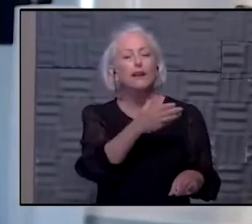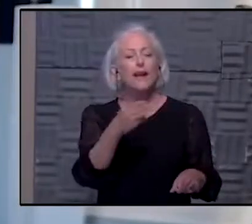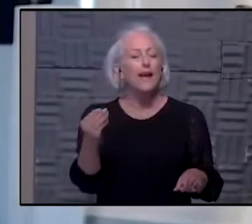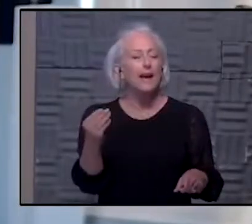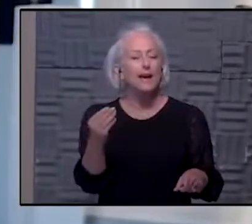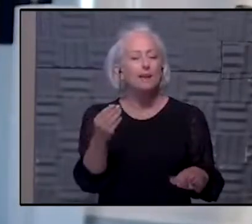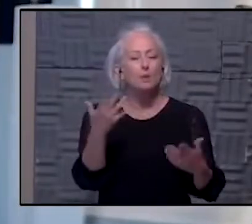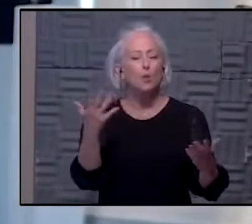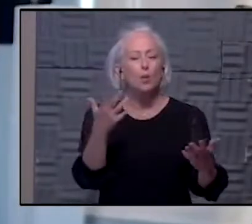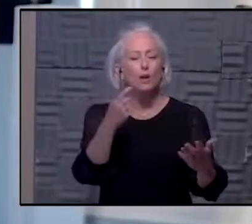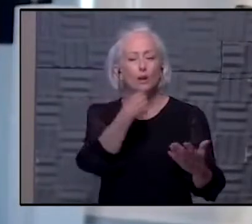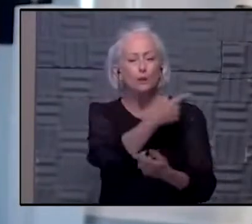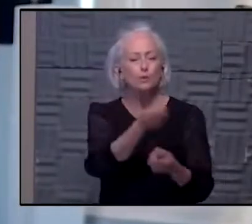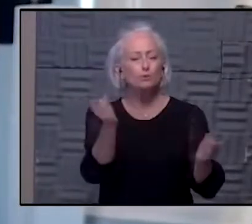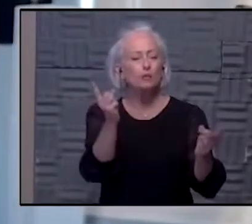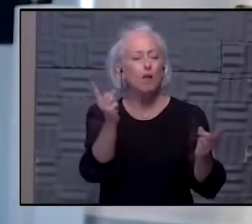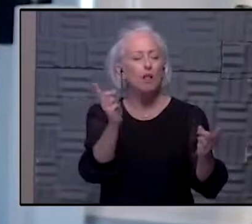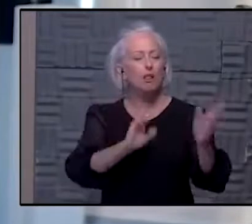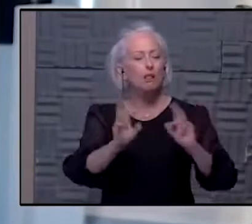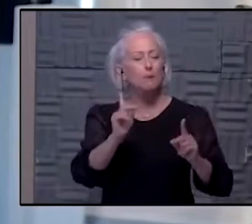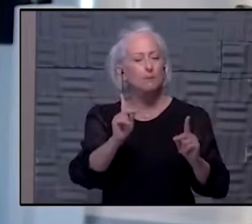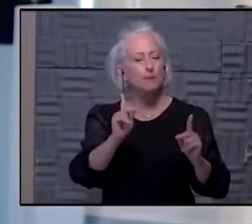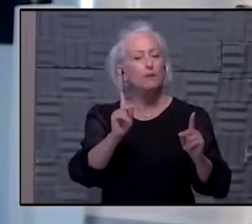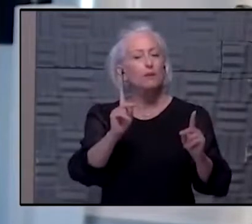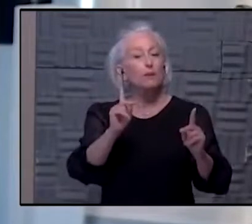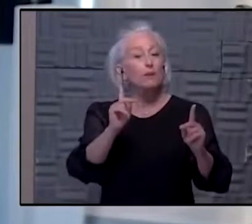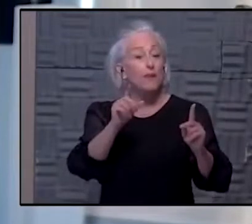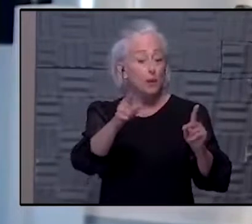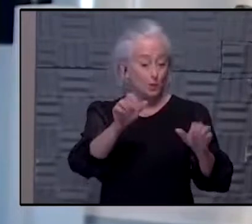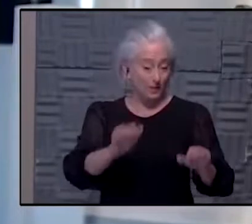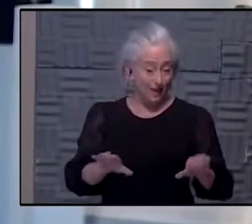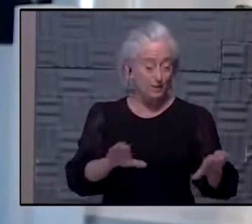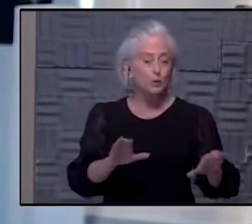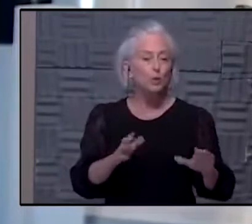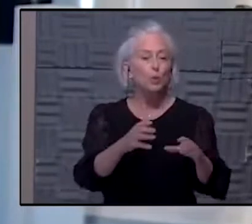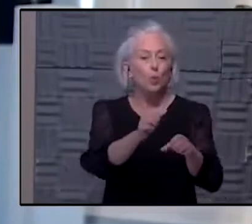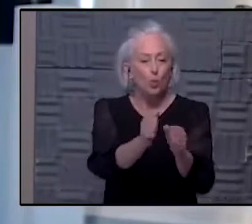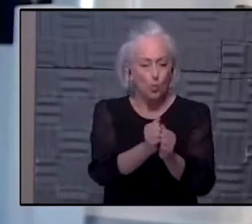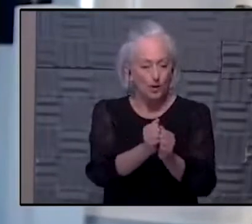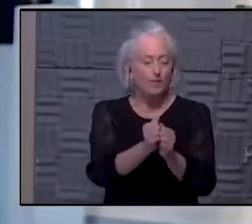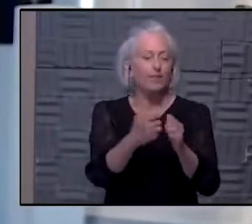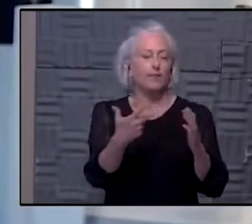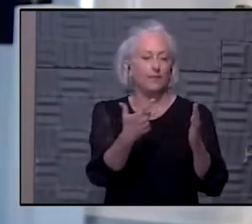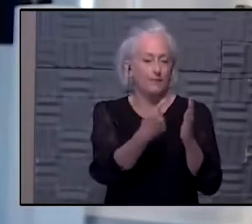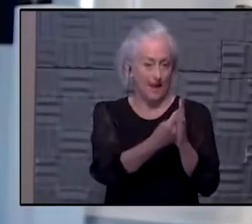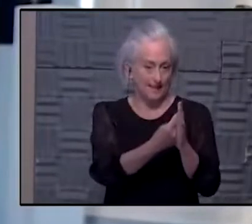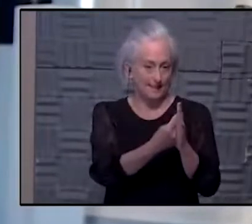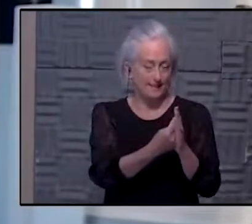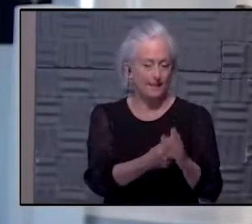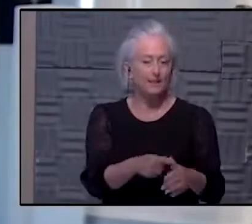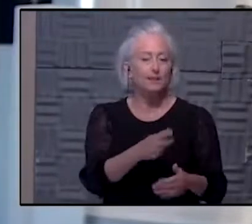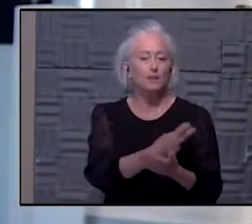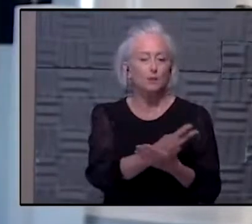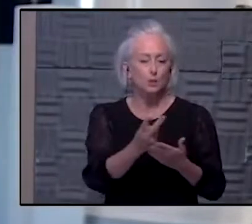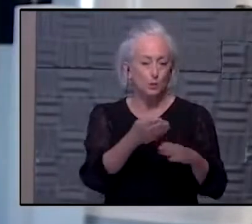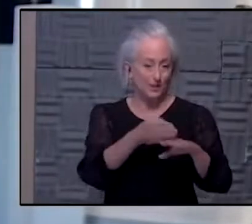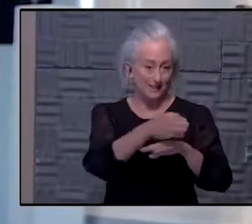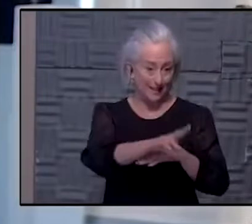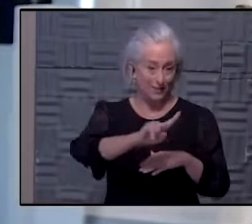things that you can tell people that are possible once you are fully vaccinated. You've got the second vaccine and you've had the two weeks after.